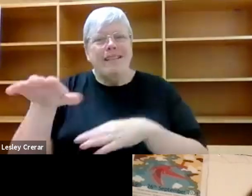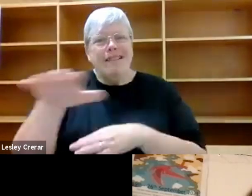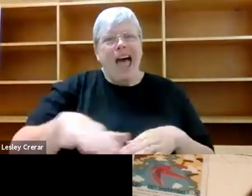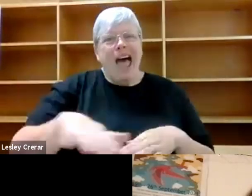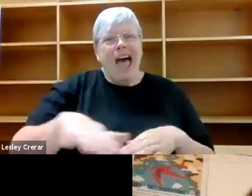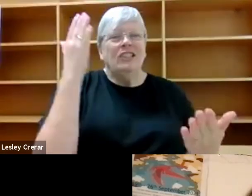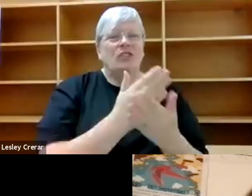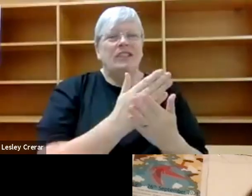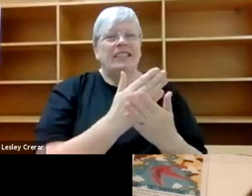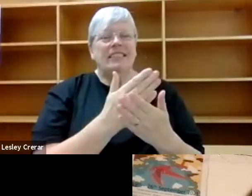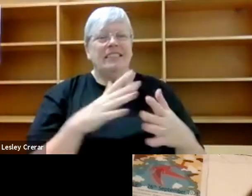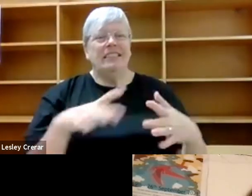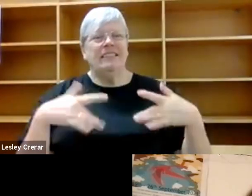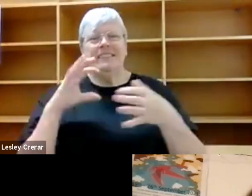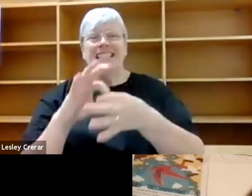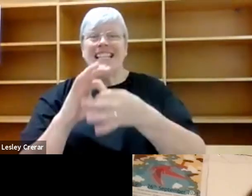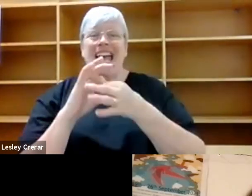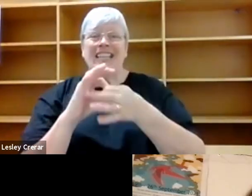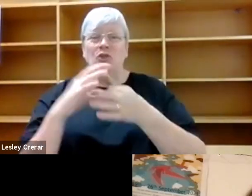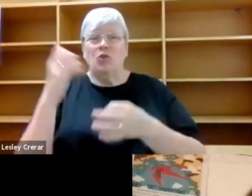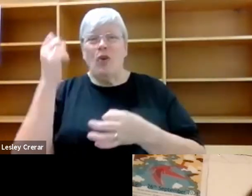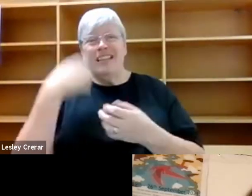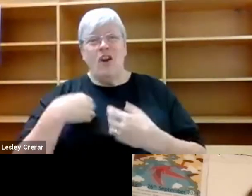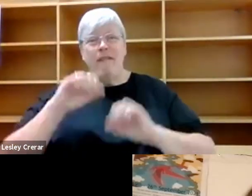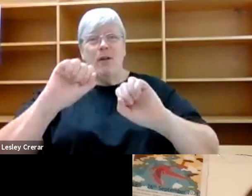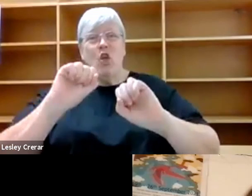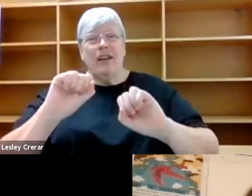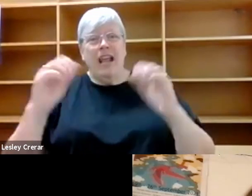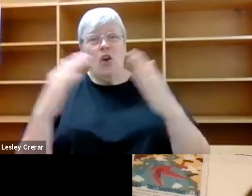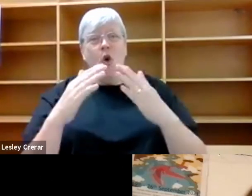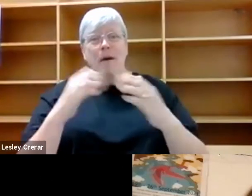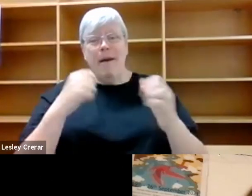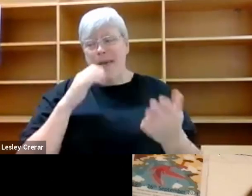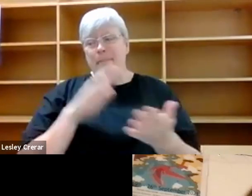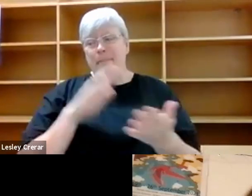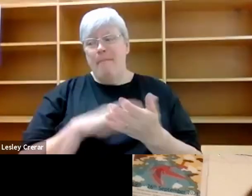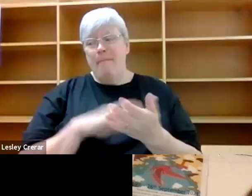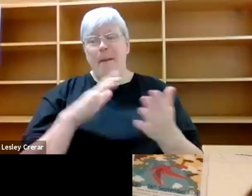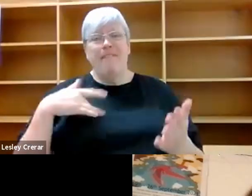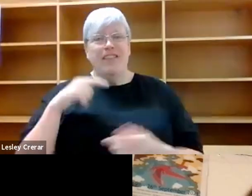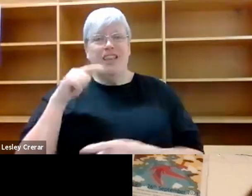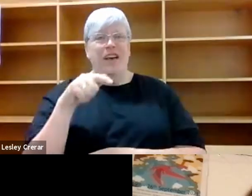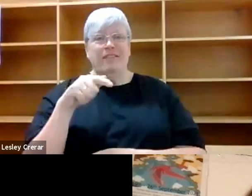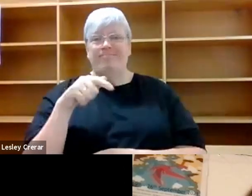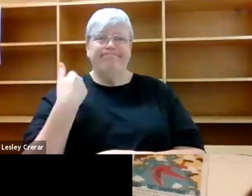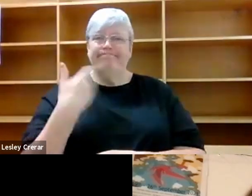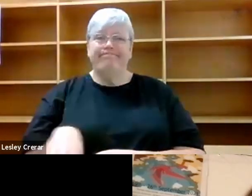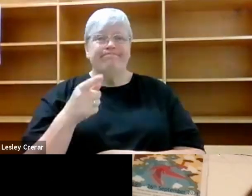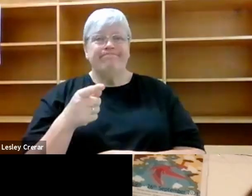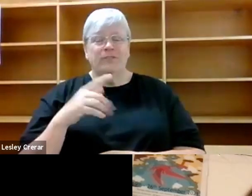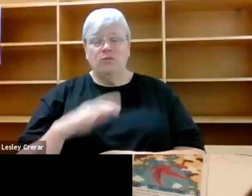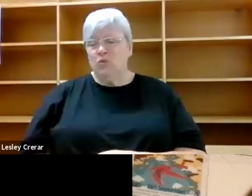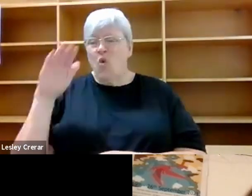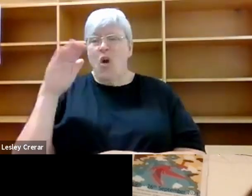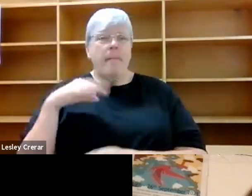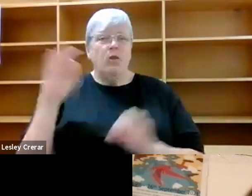really, I guess, really tied to like an idea of belonging and home. And my mom feels that in Taiwan and I just, I hadn't spent any time there when I was growing up and